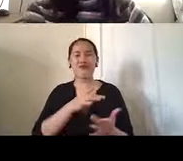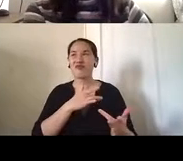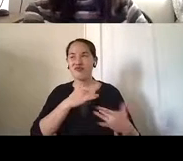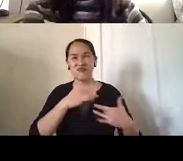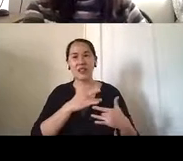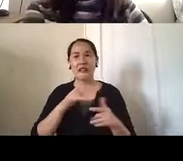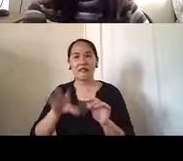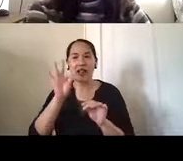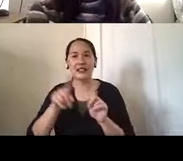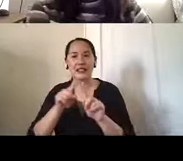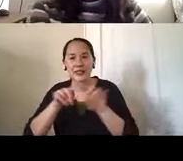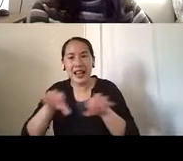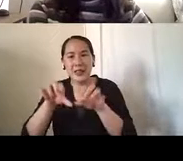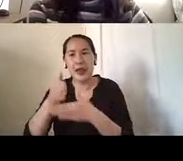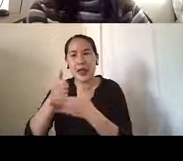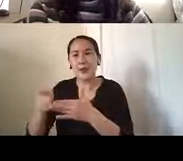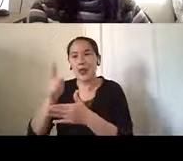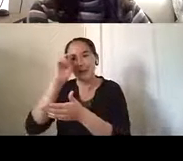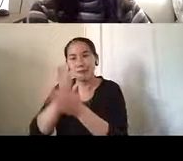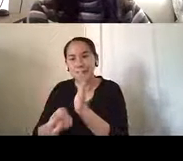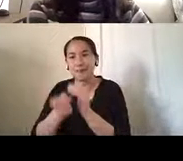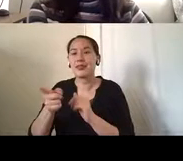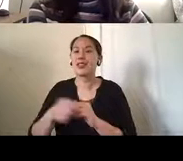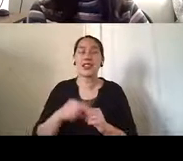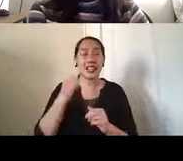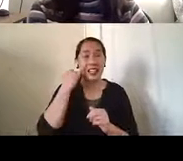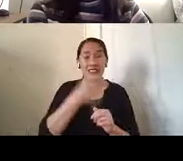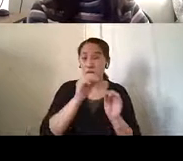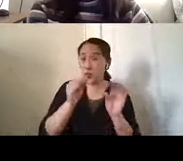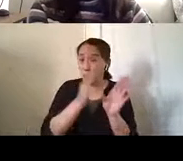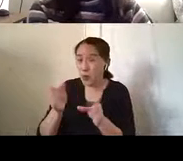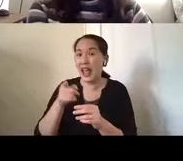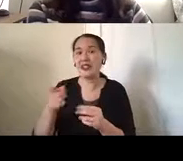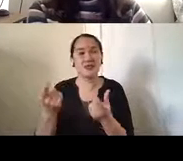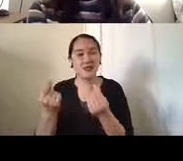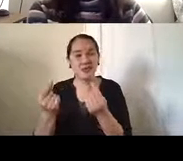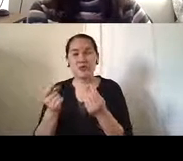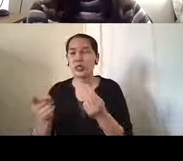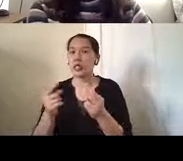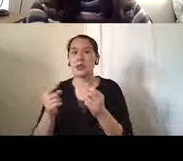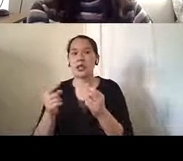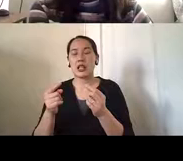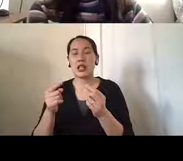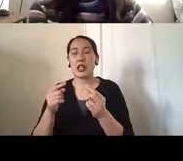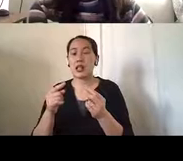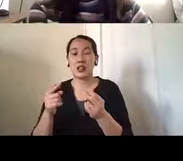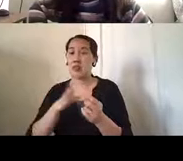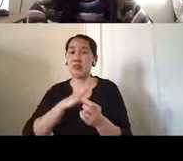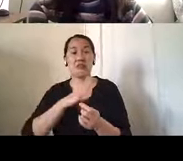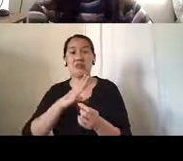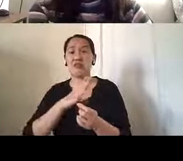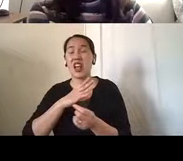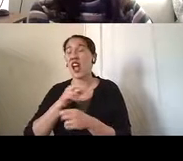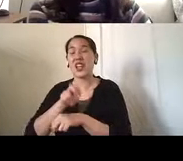to keep him engaged during the days. So if she didn't have anything planned for him, he would be very content sitting on the couch all day